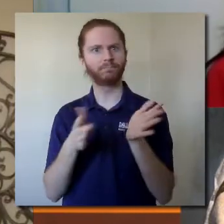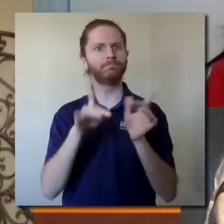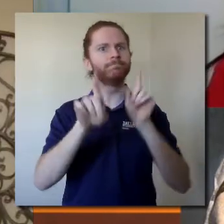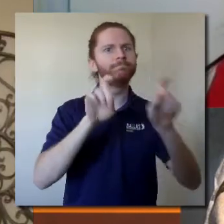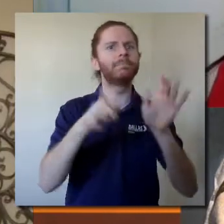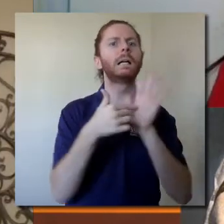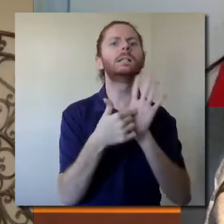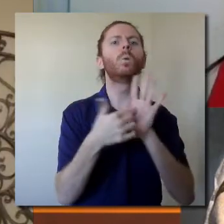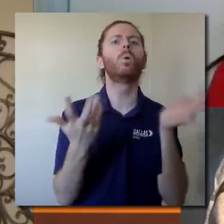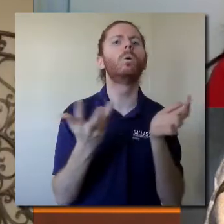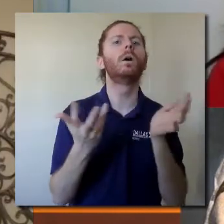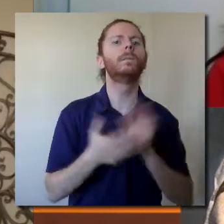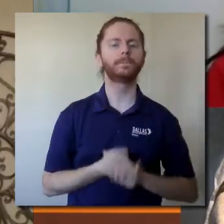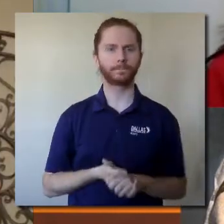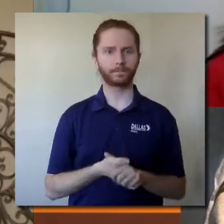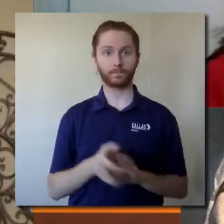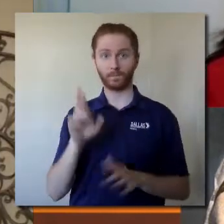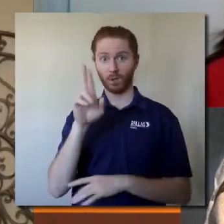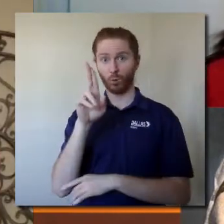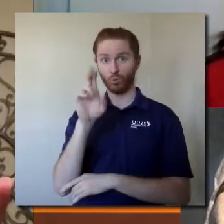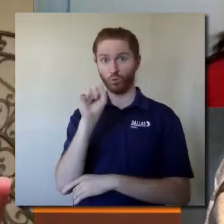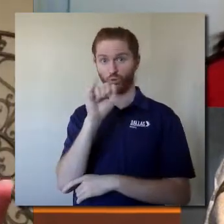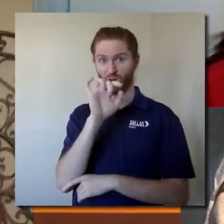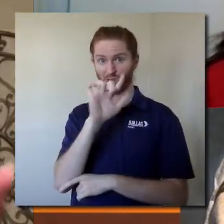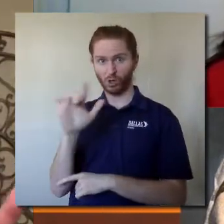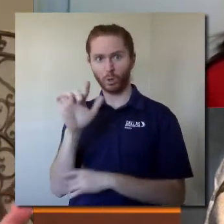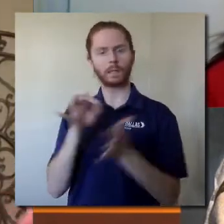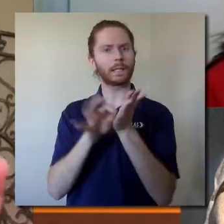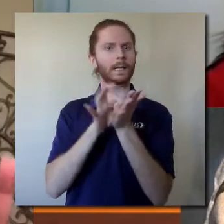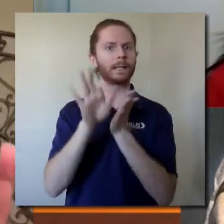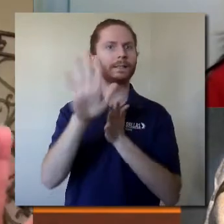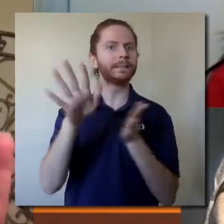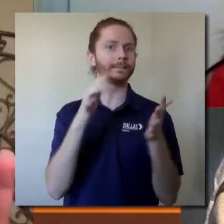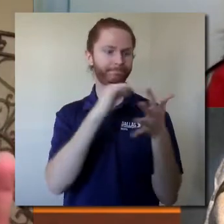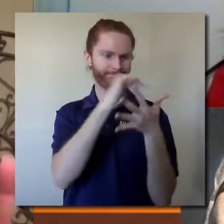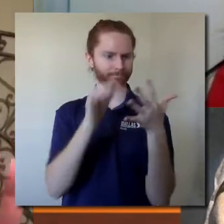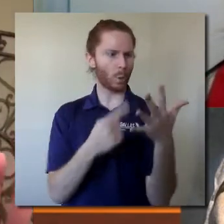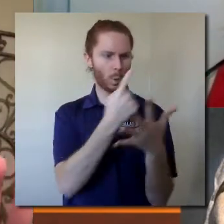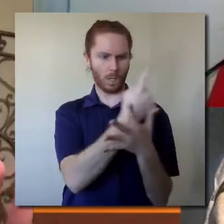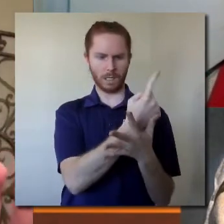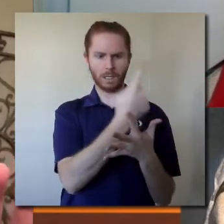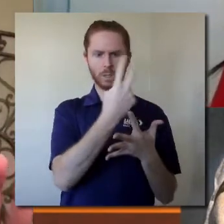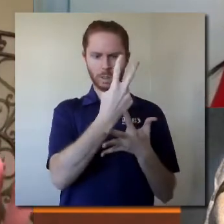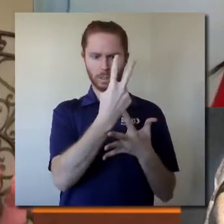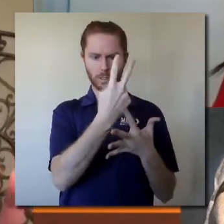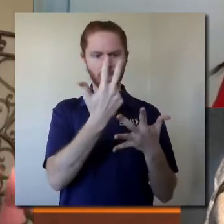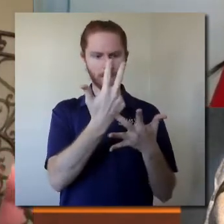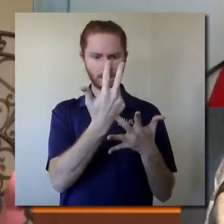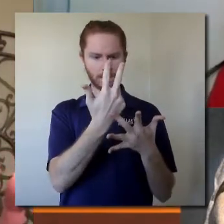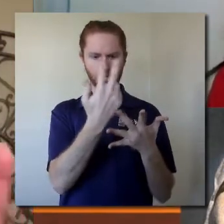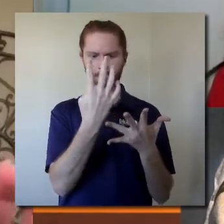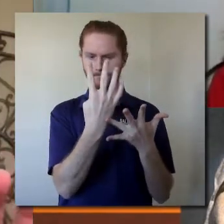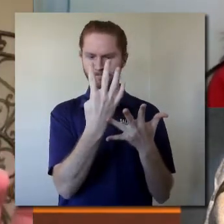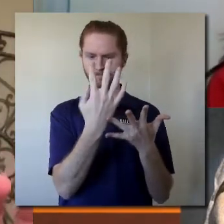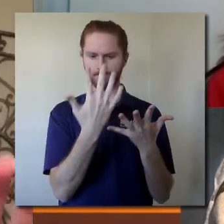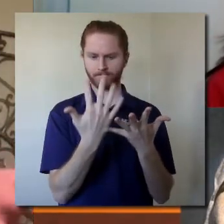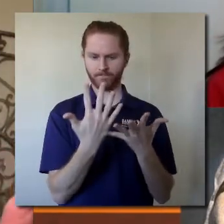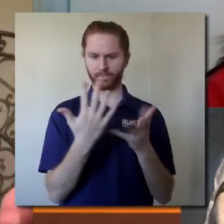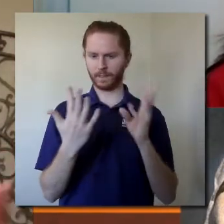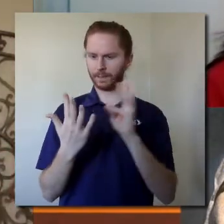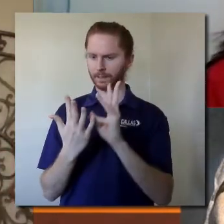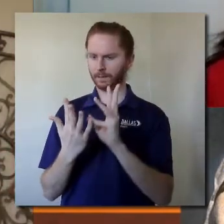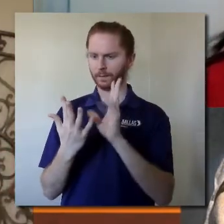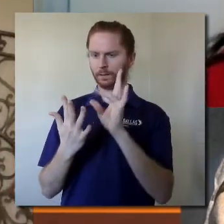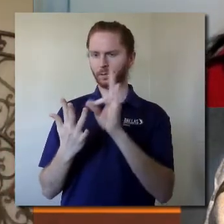fingers. One, two, three, four, five, six, seven, eight, nine, and ten.